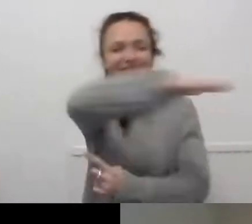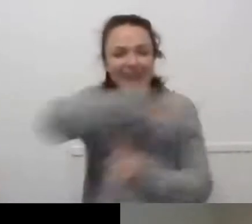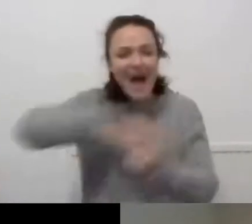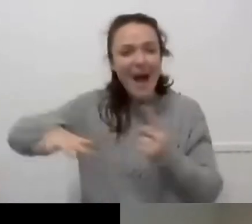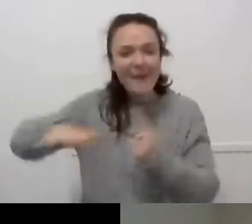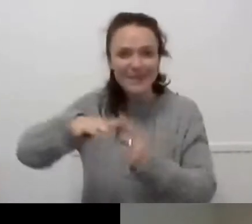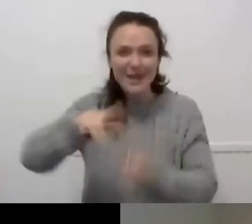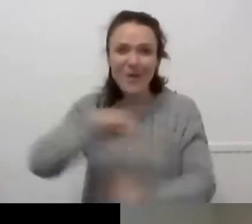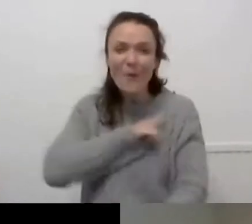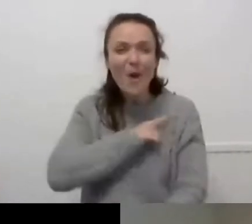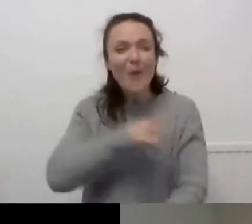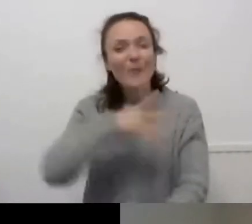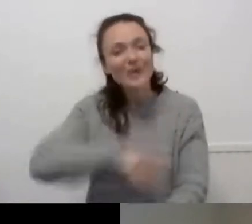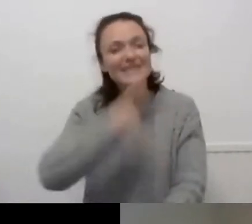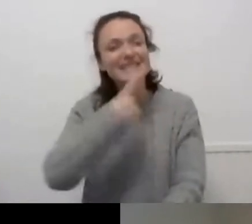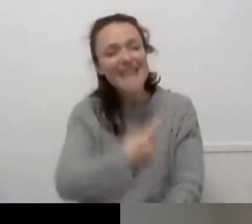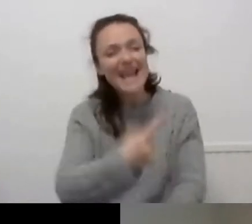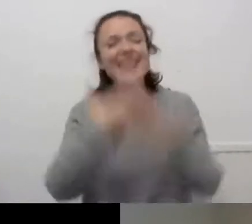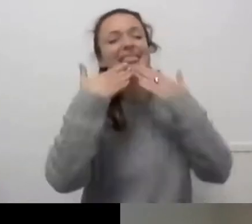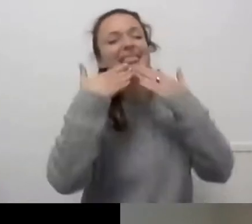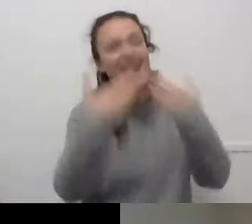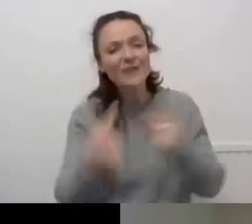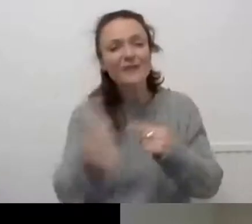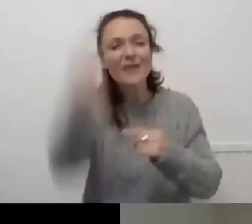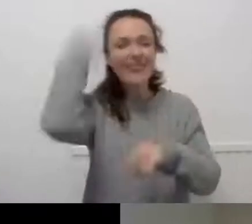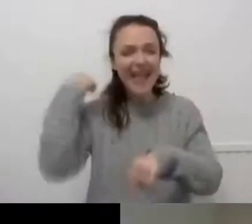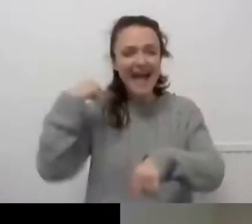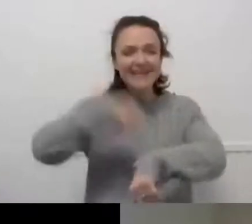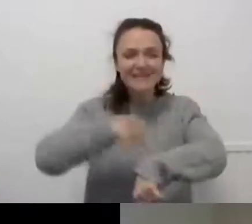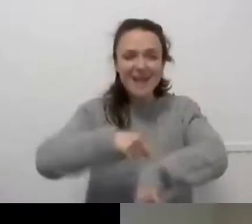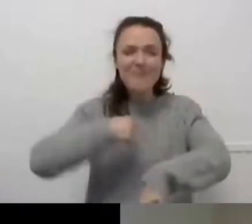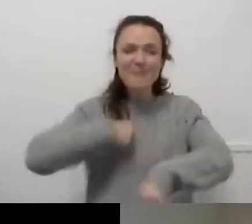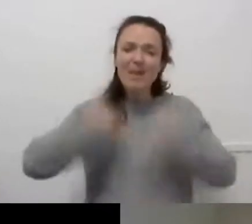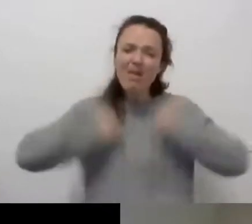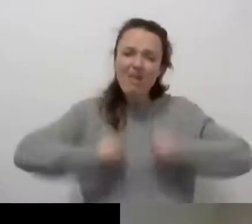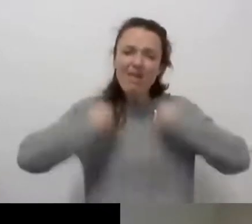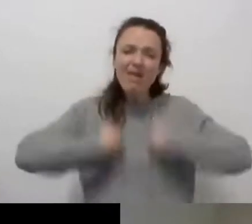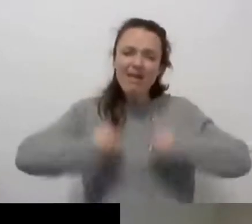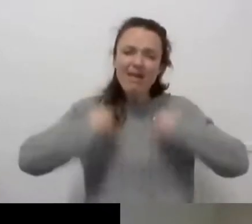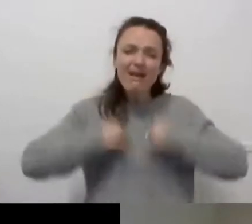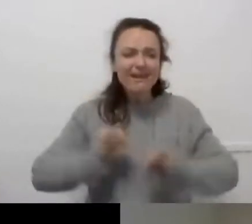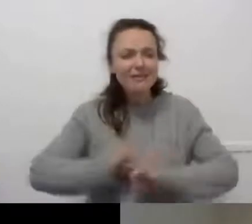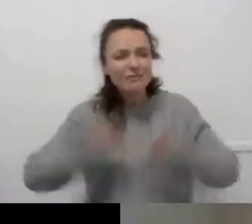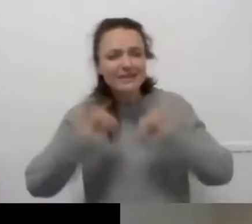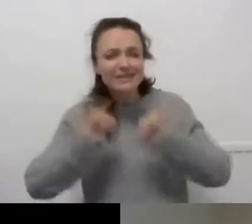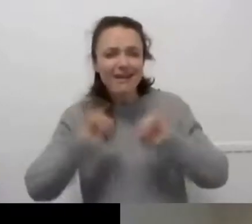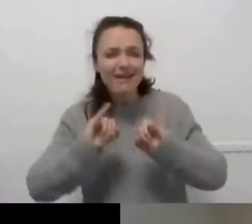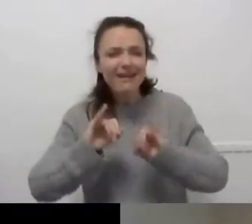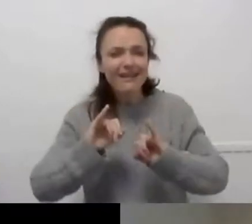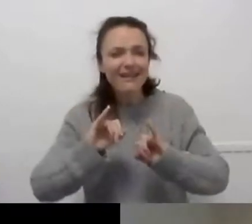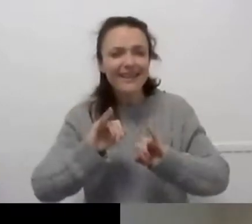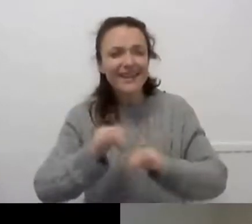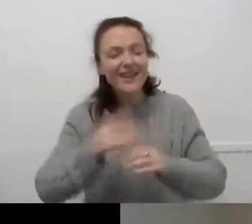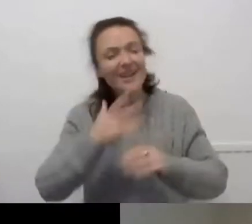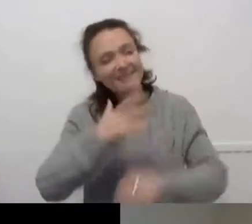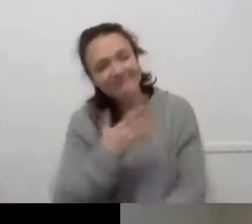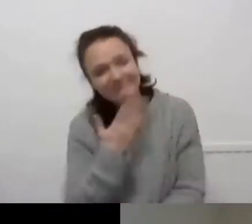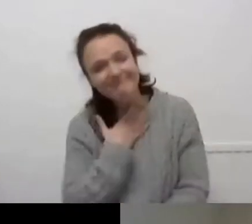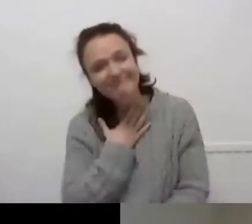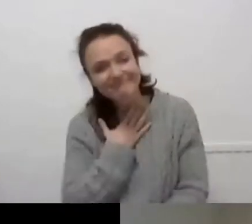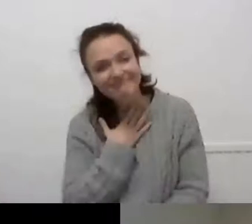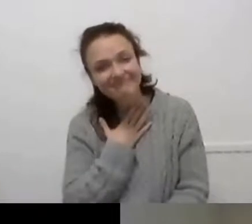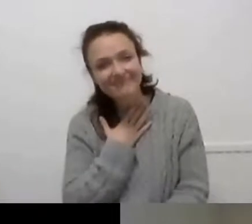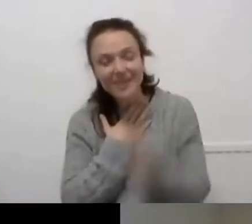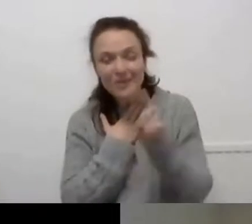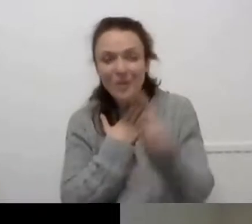amazing work we had done on him. So I want to leave on a positive note. People can recover from this